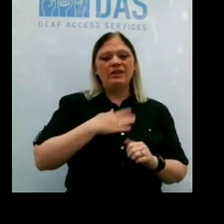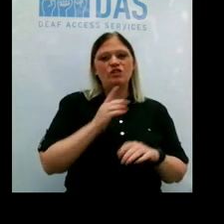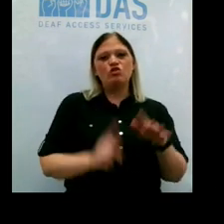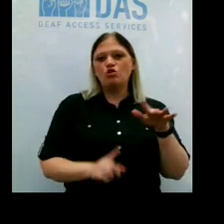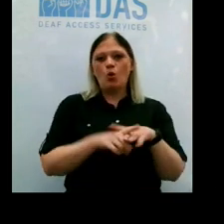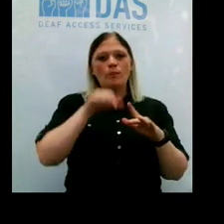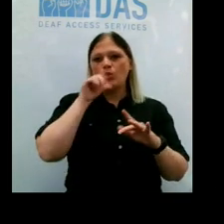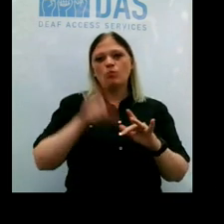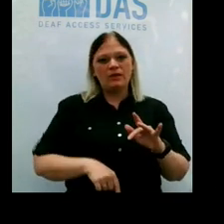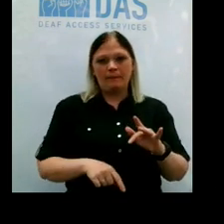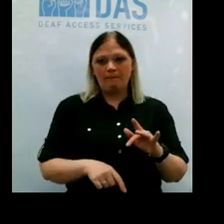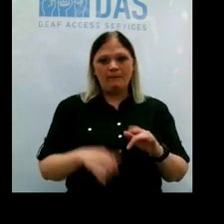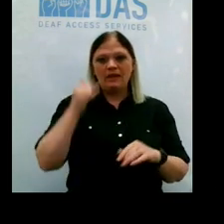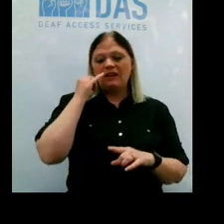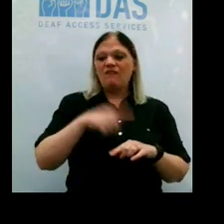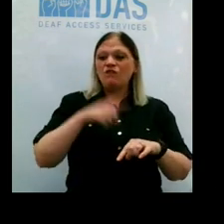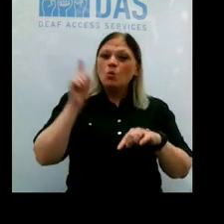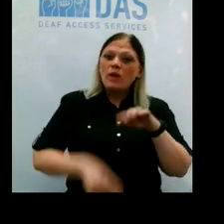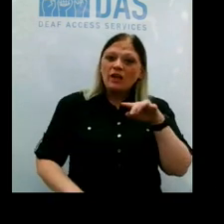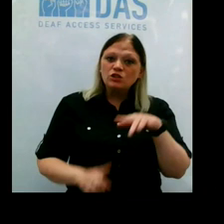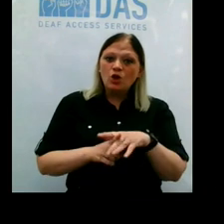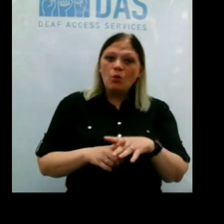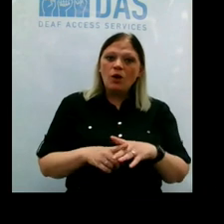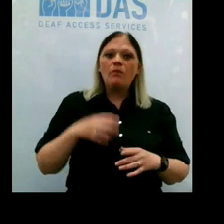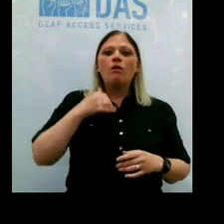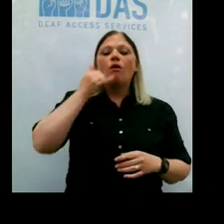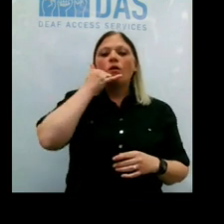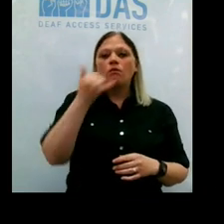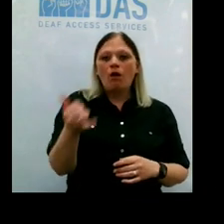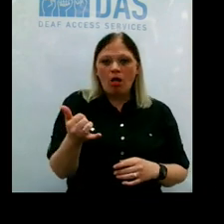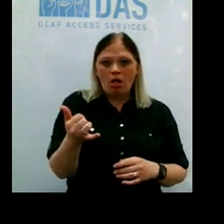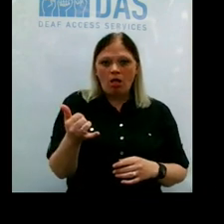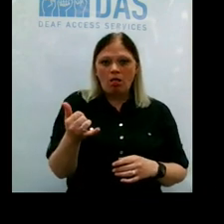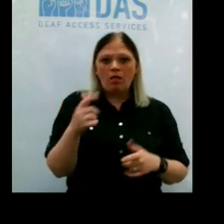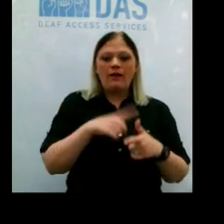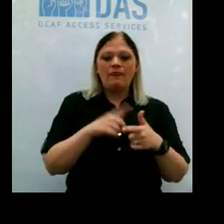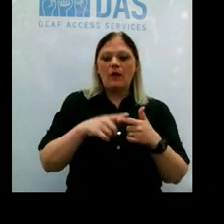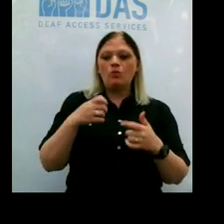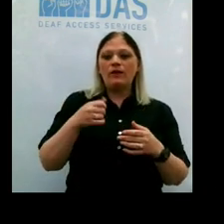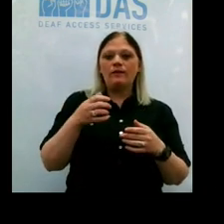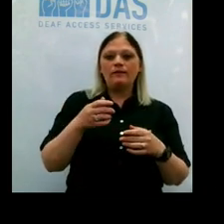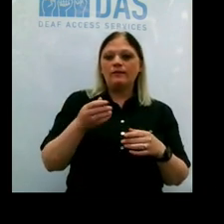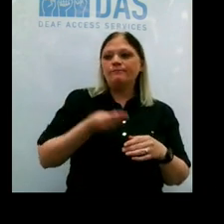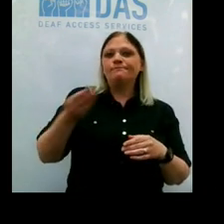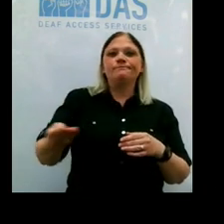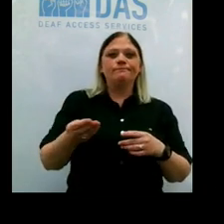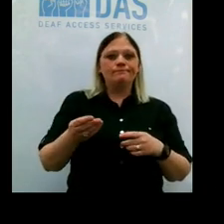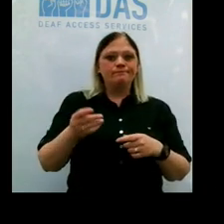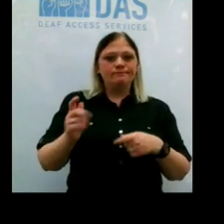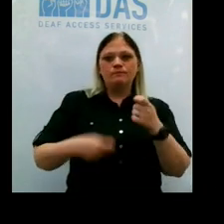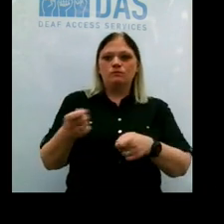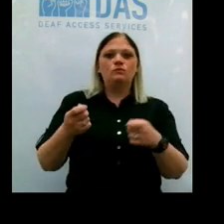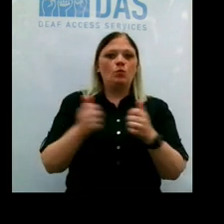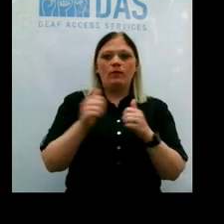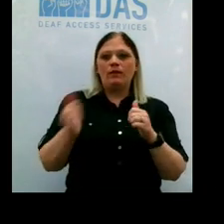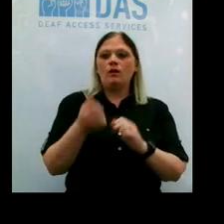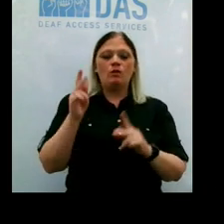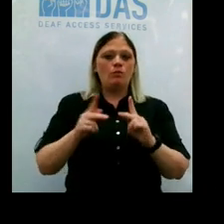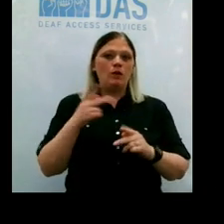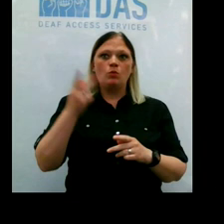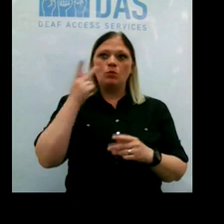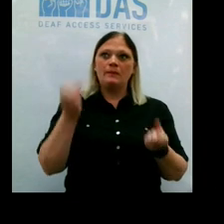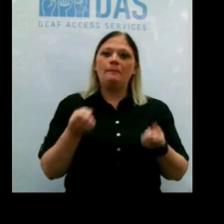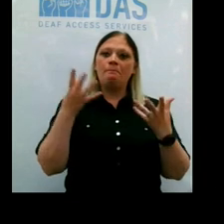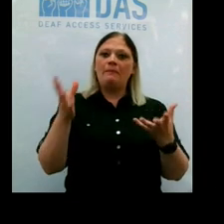And if you can't show up, please call us so we can camp the appointment and give that spot to somebody else. We're seeing too many no-shows